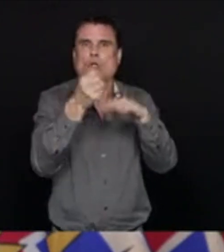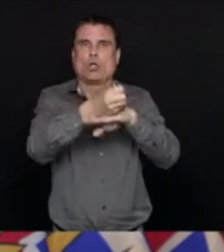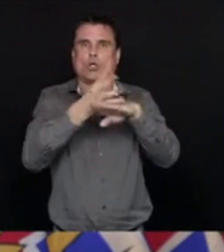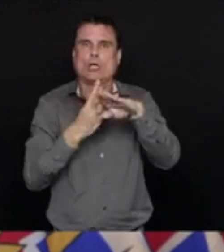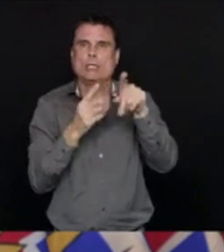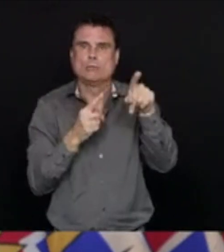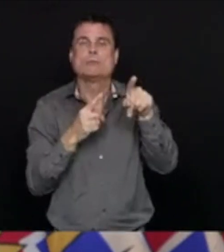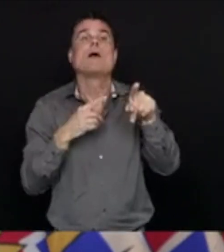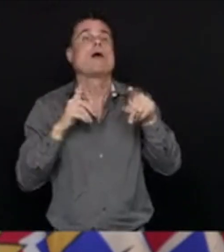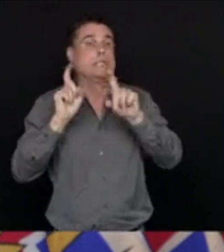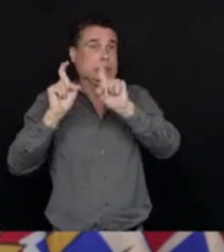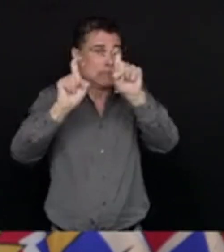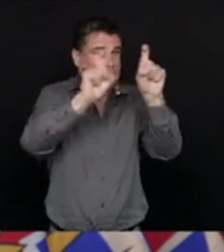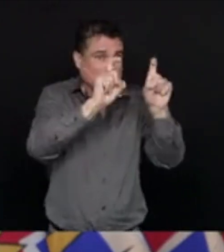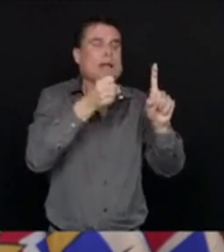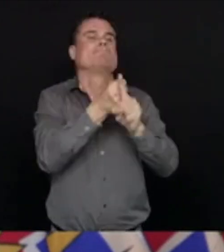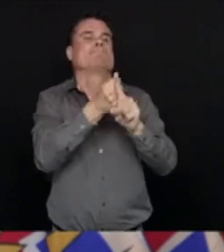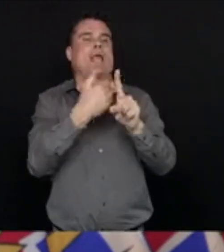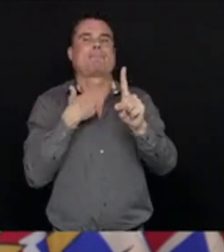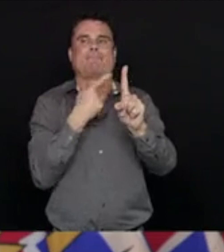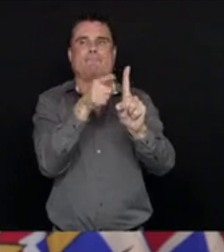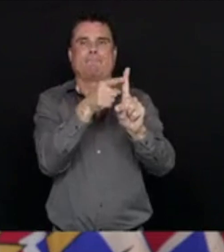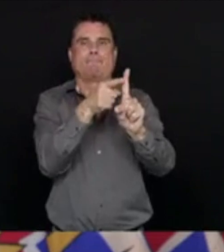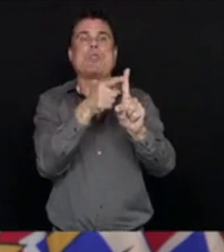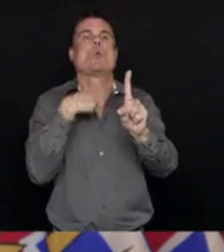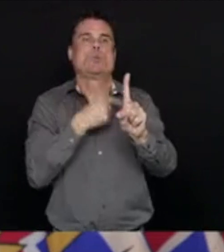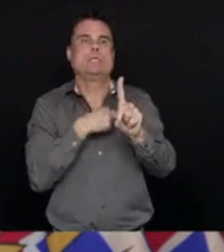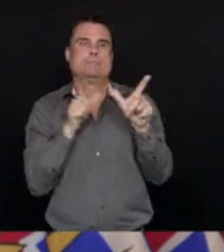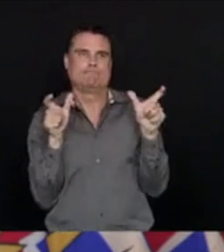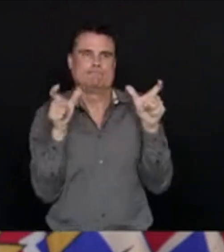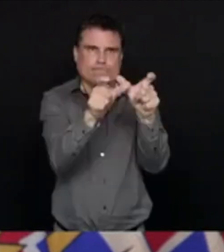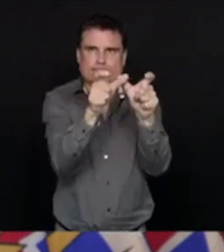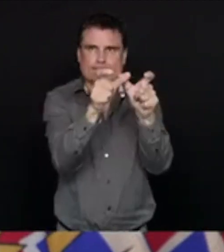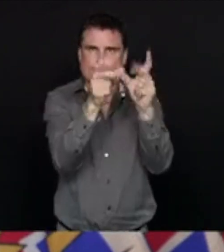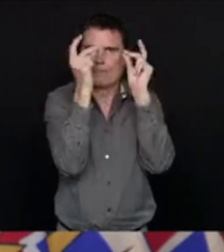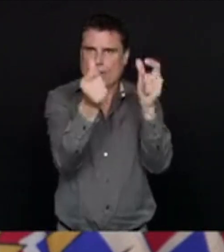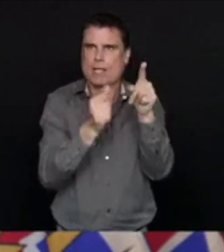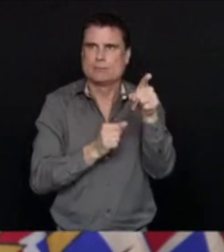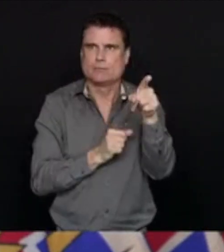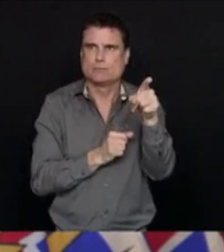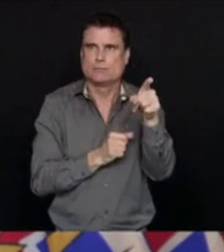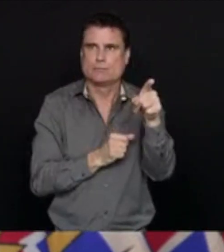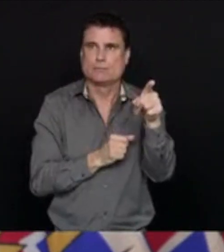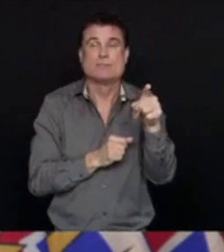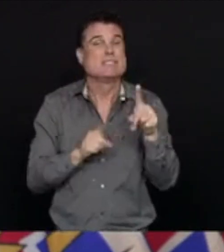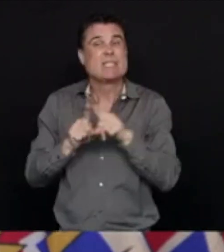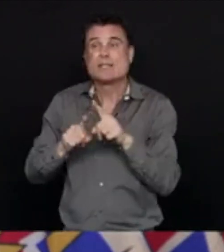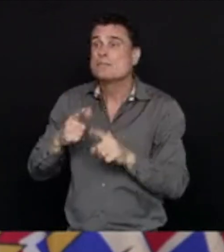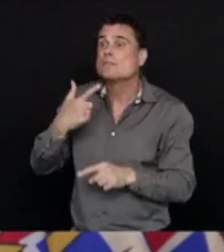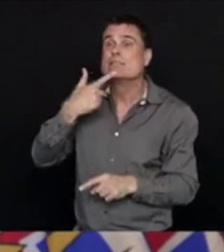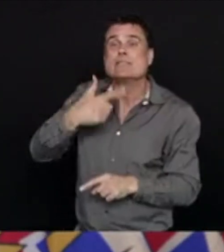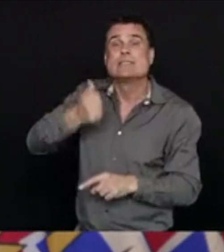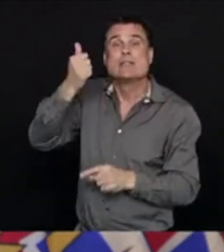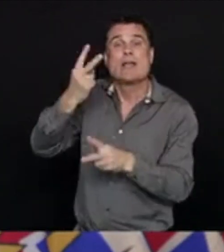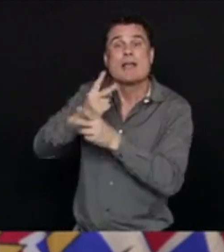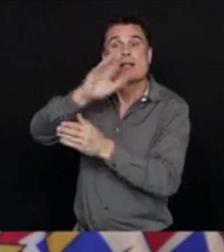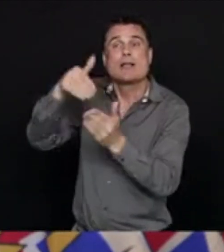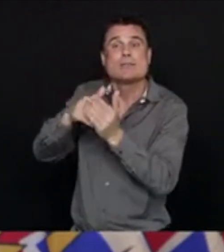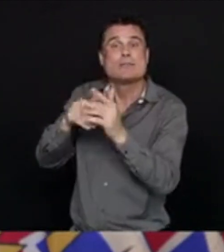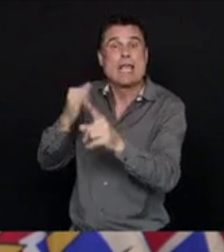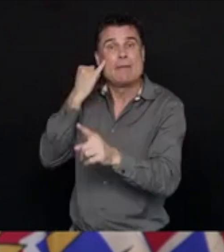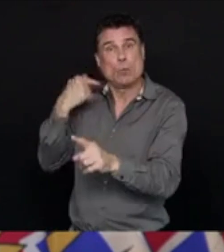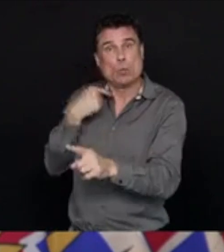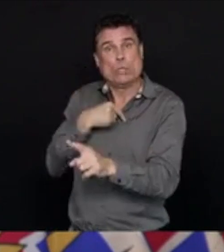care homes. If you're able to catch it early, particularly if it's a worker versus a resident, the chances of